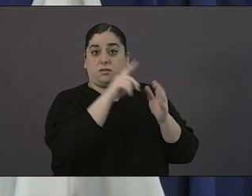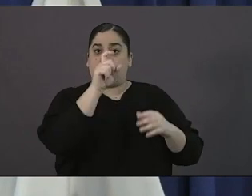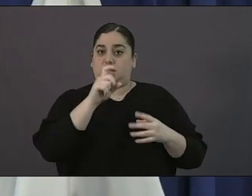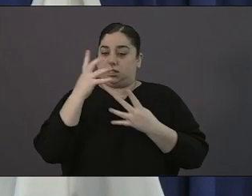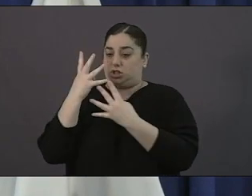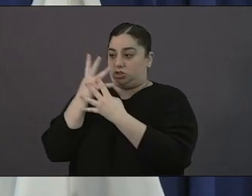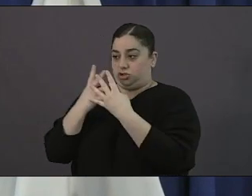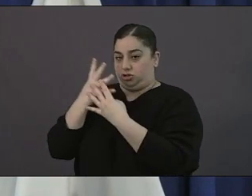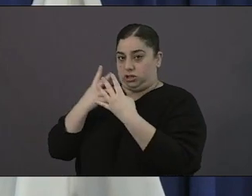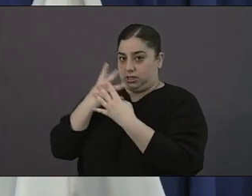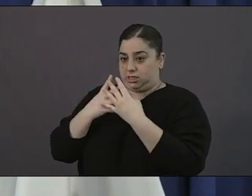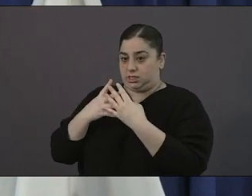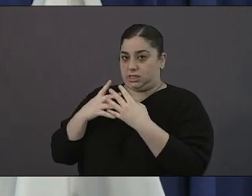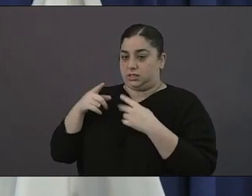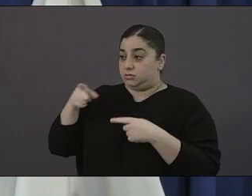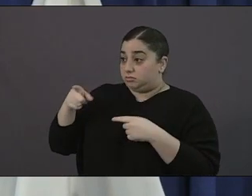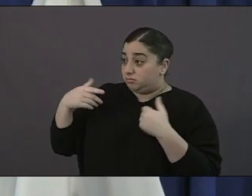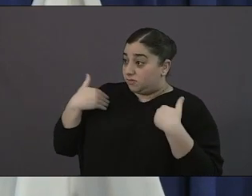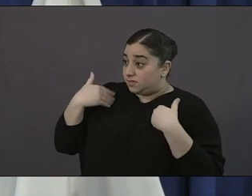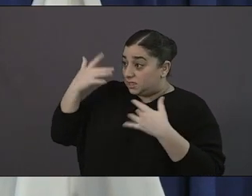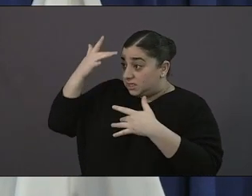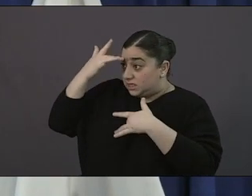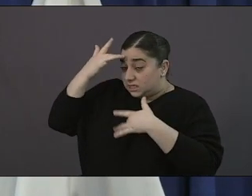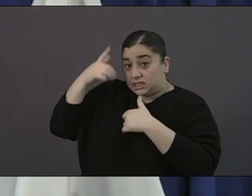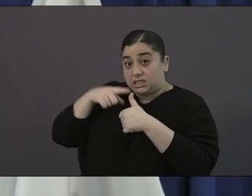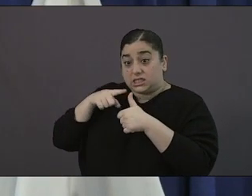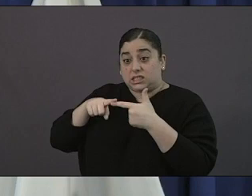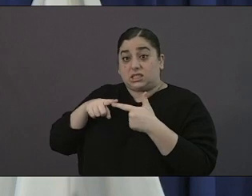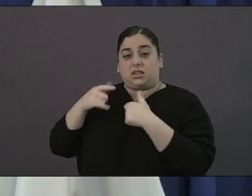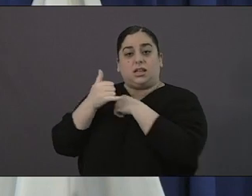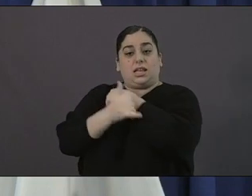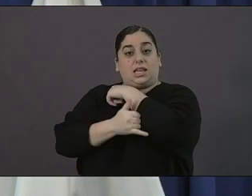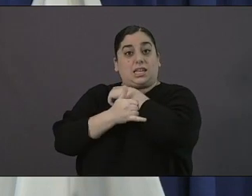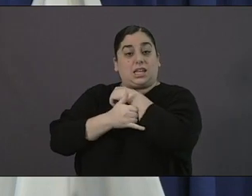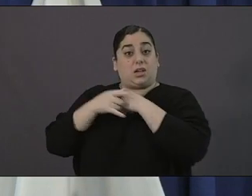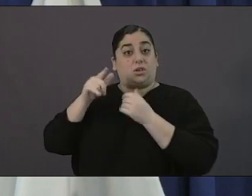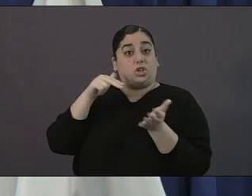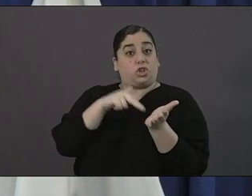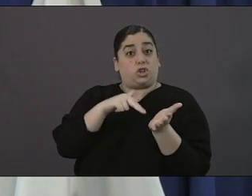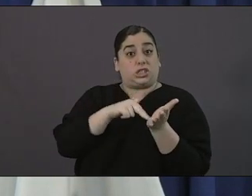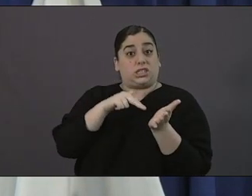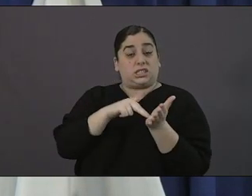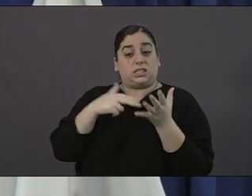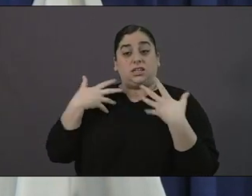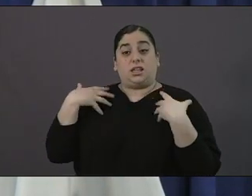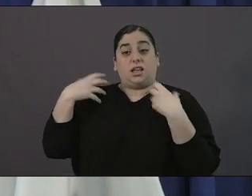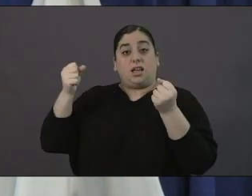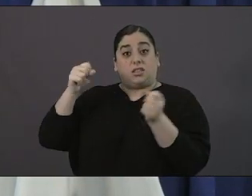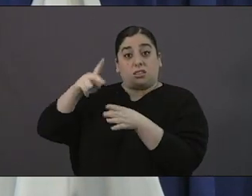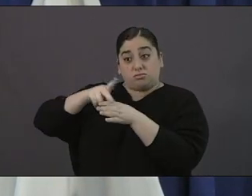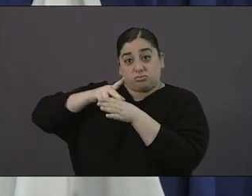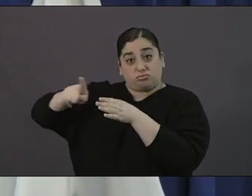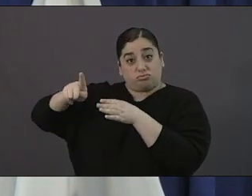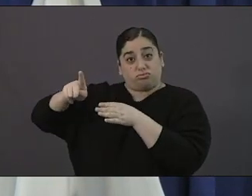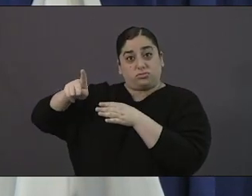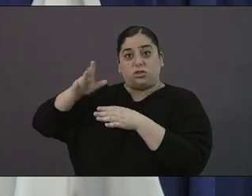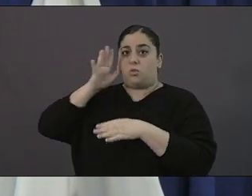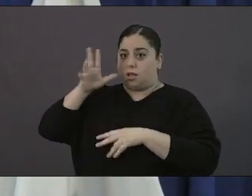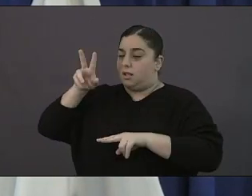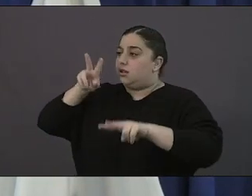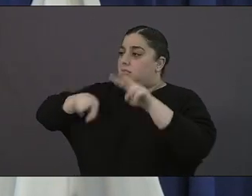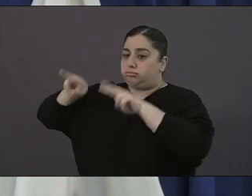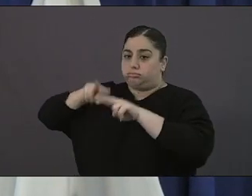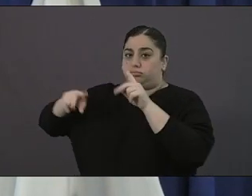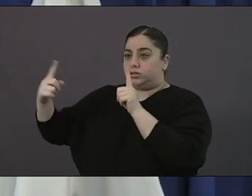our county public health nurses are there are public health professionals every single day and they're doing a remarkable job daily